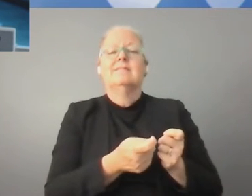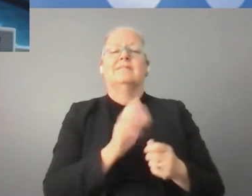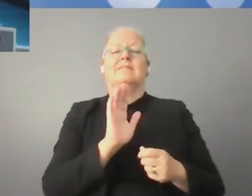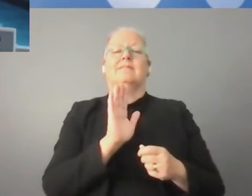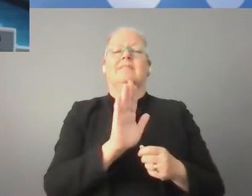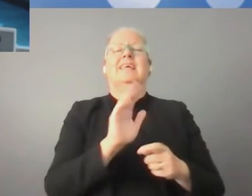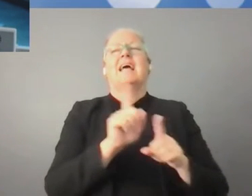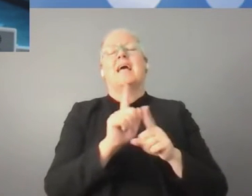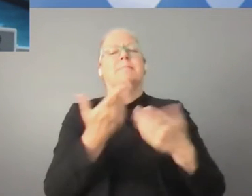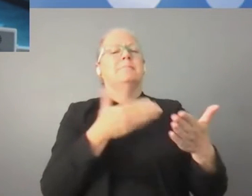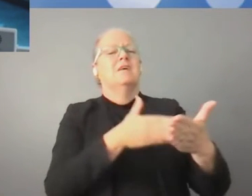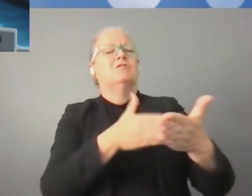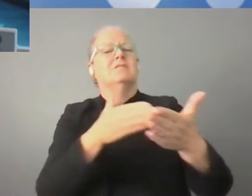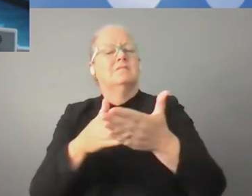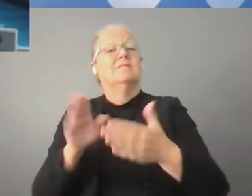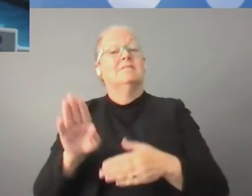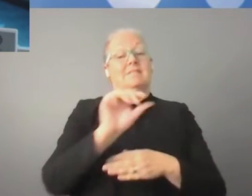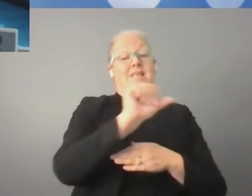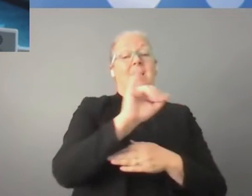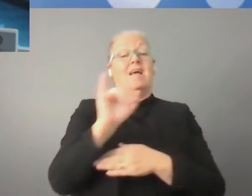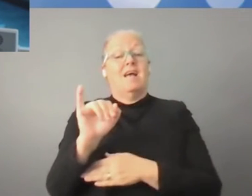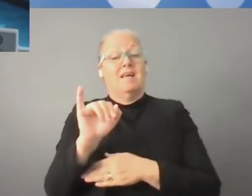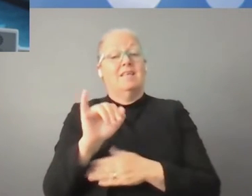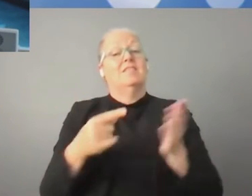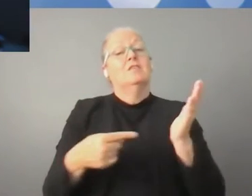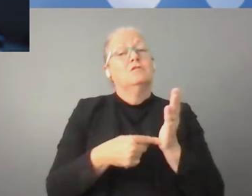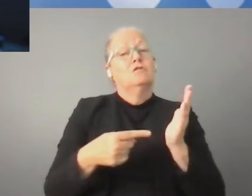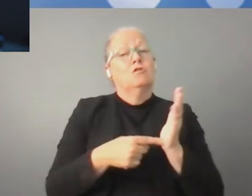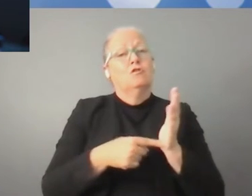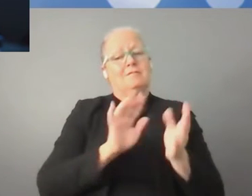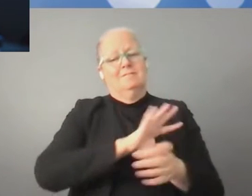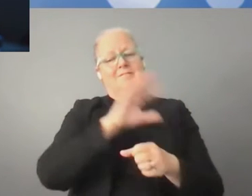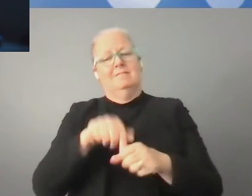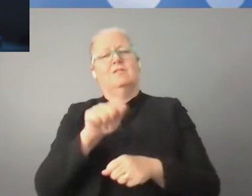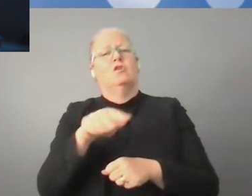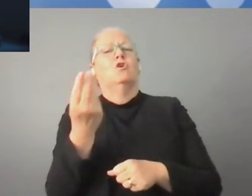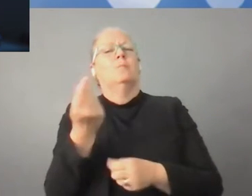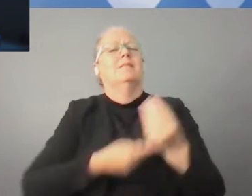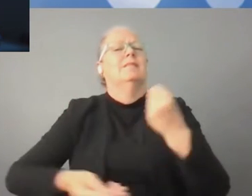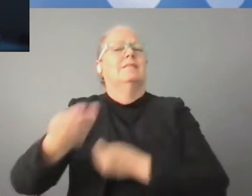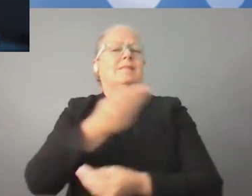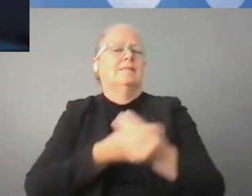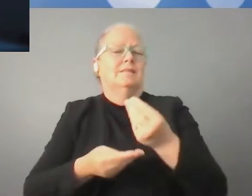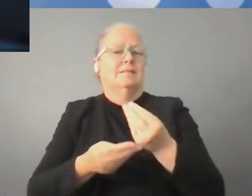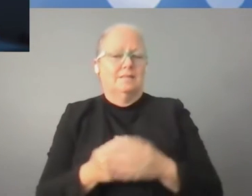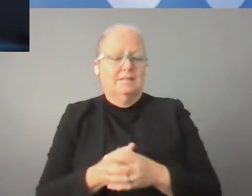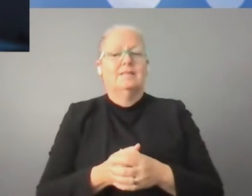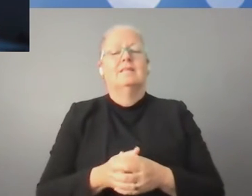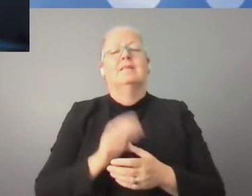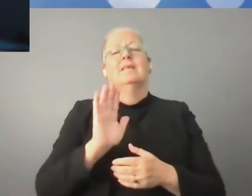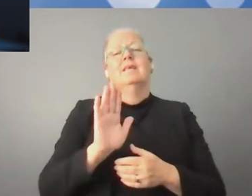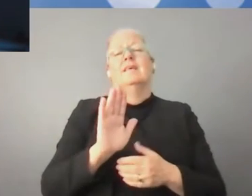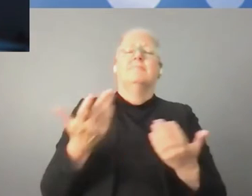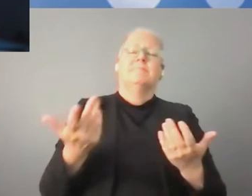artificial intelligence technologies into the economy. The issue of ethical regulation in the field